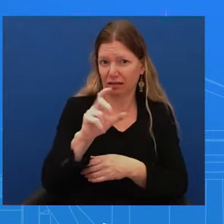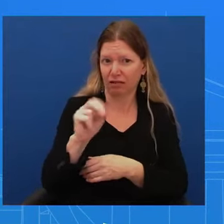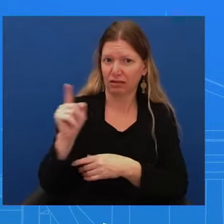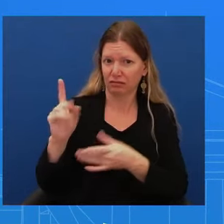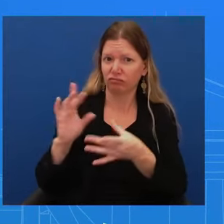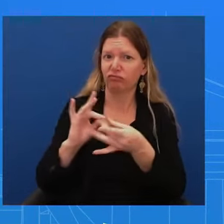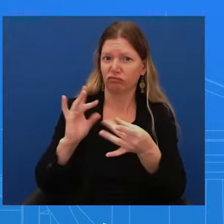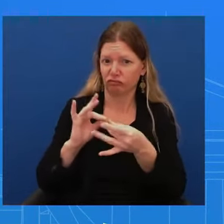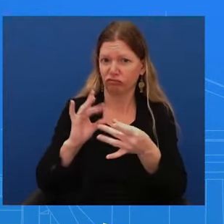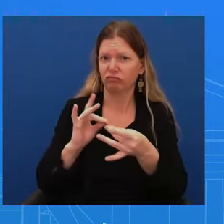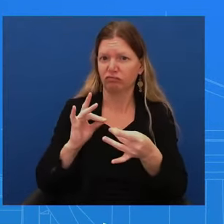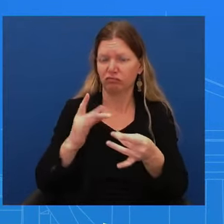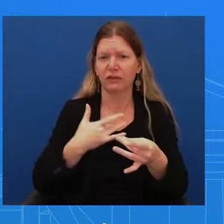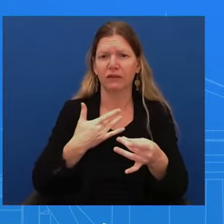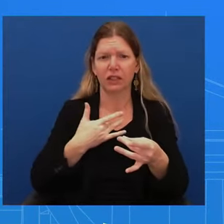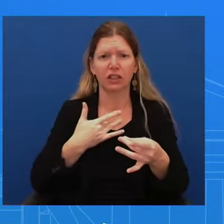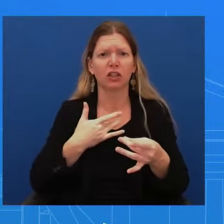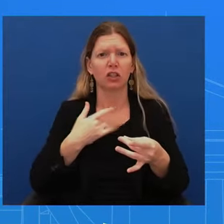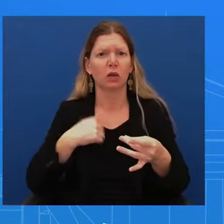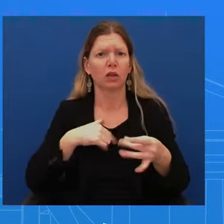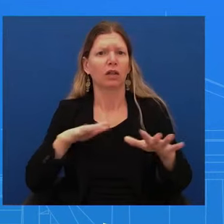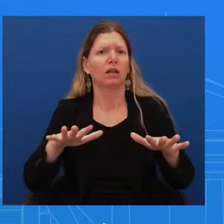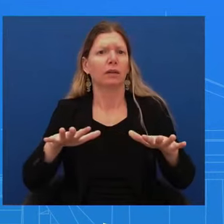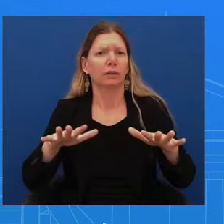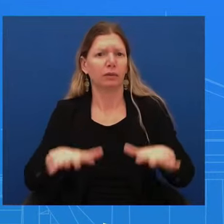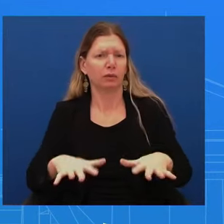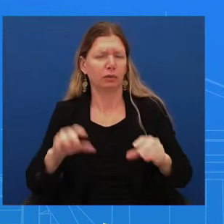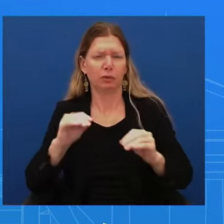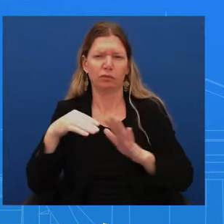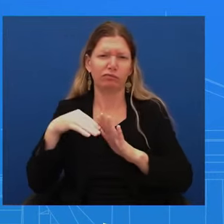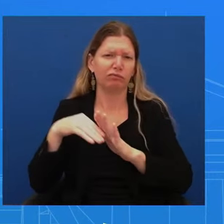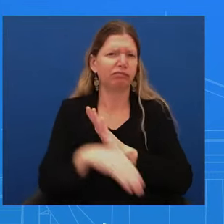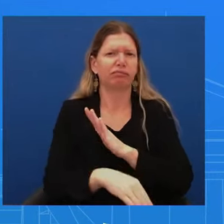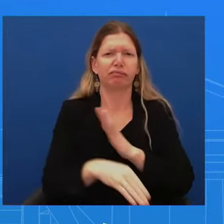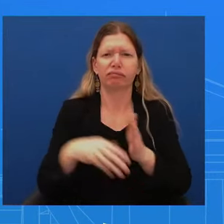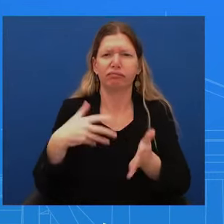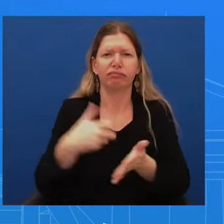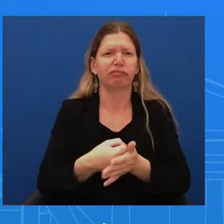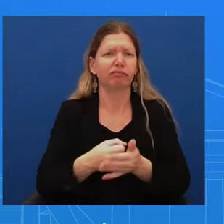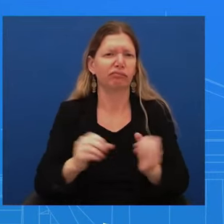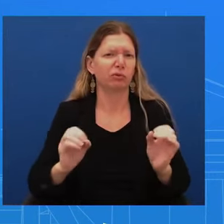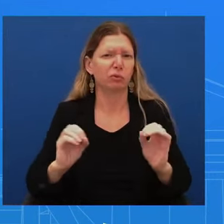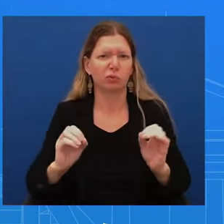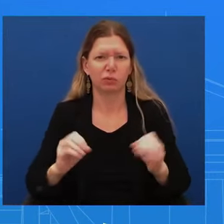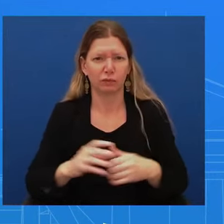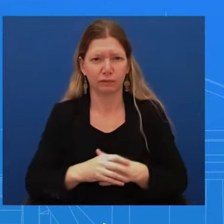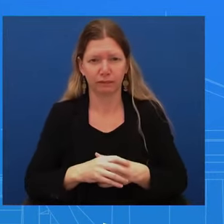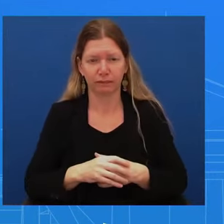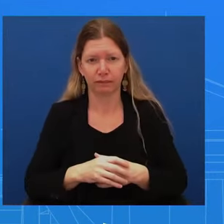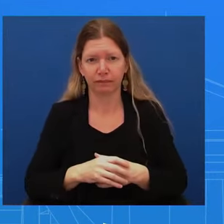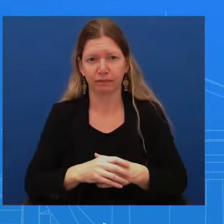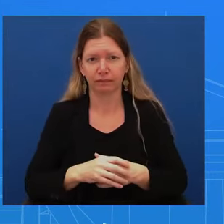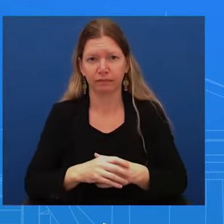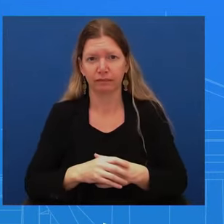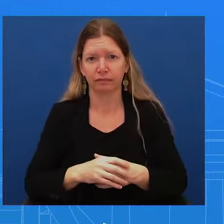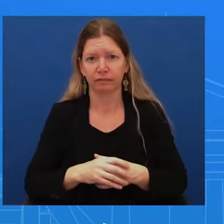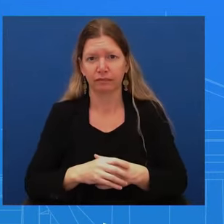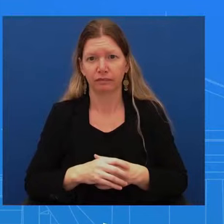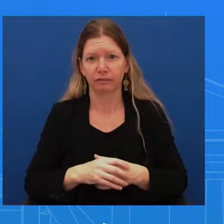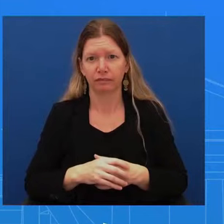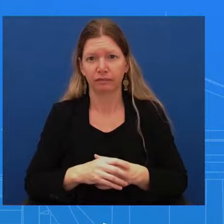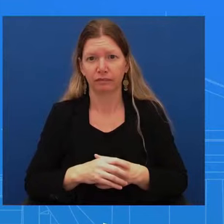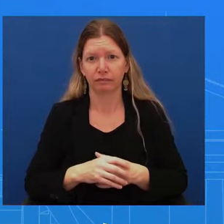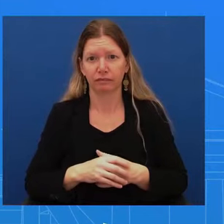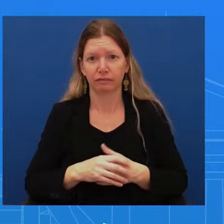Okay, go ahead. Can you give us any information about what's on tap for tomorrow? I don't have anything to preview. I'm sure the team will be sending